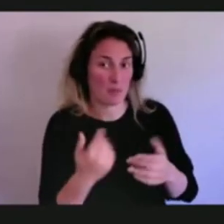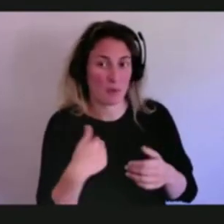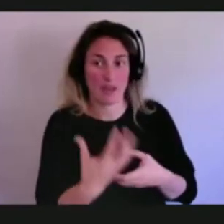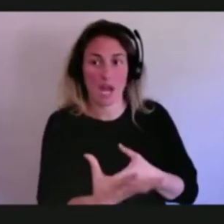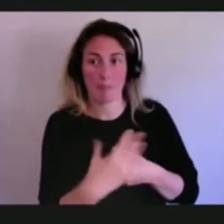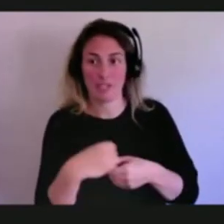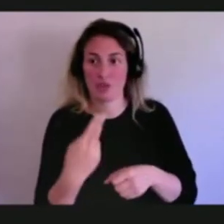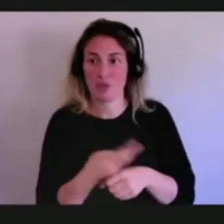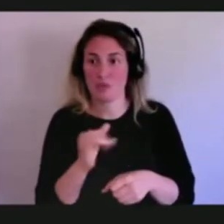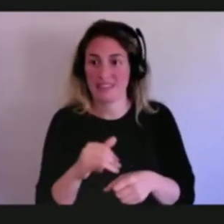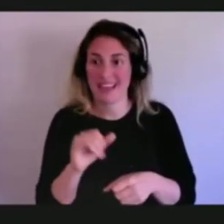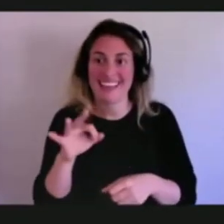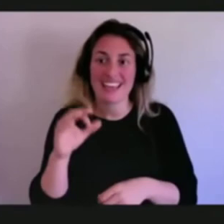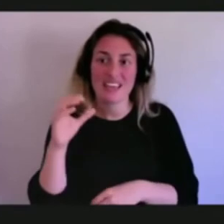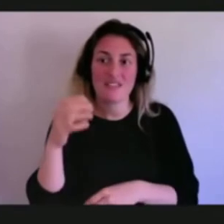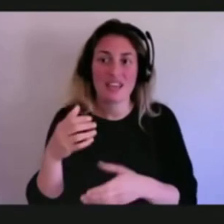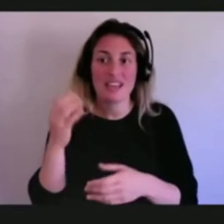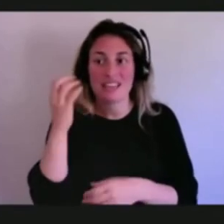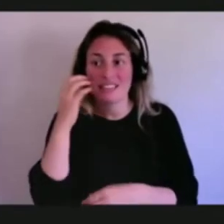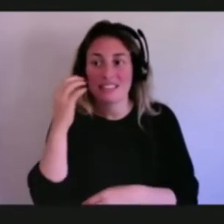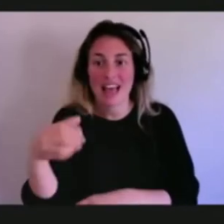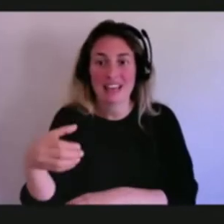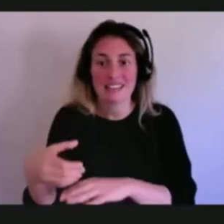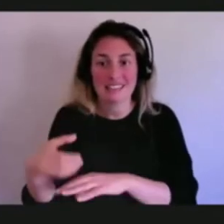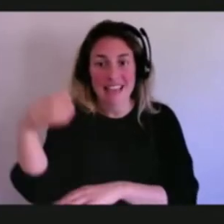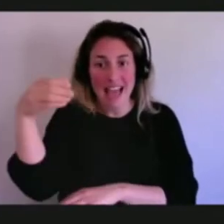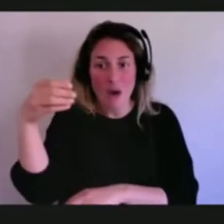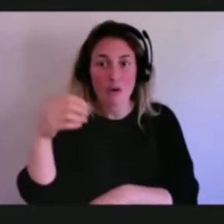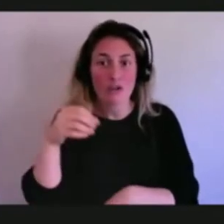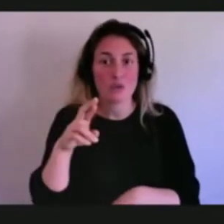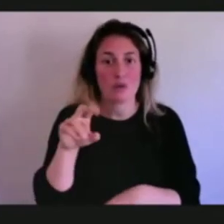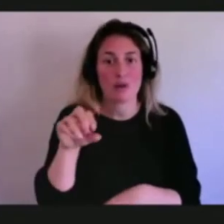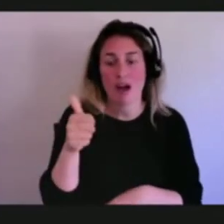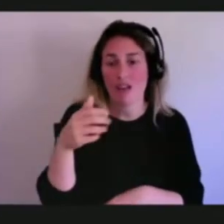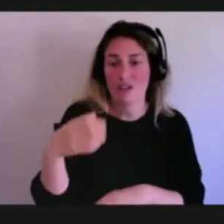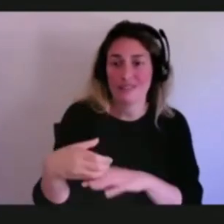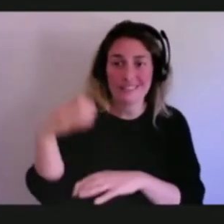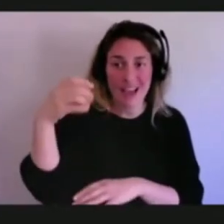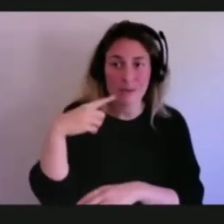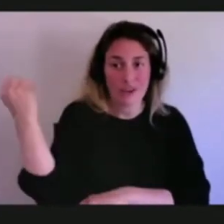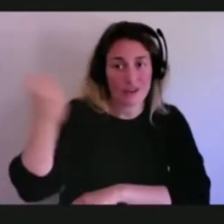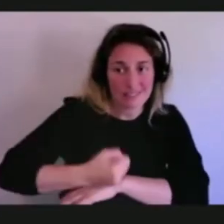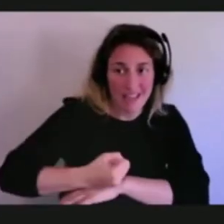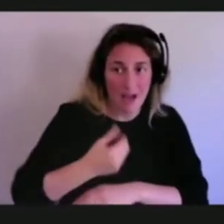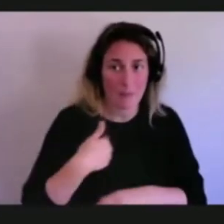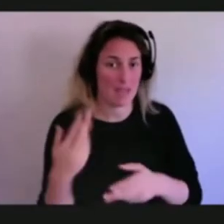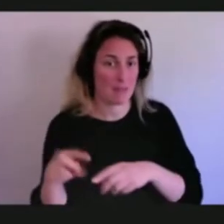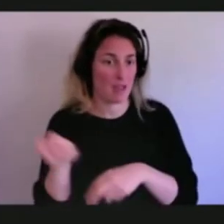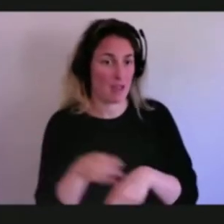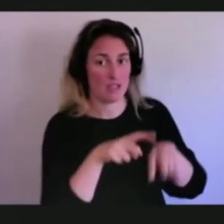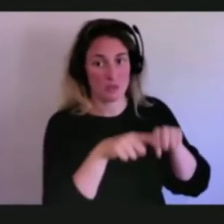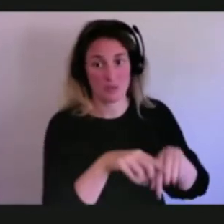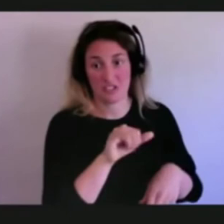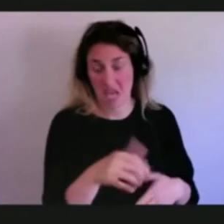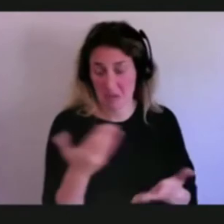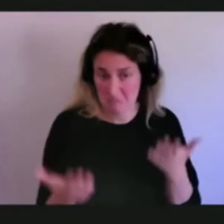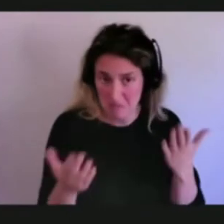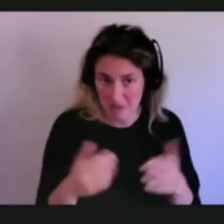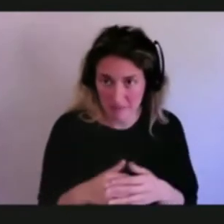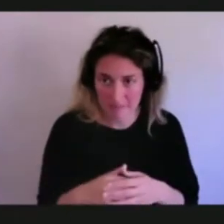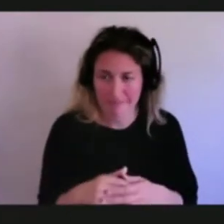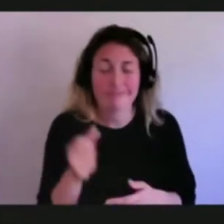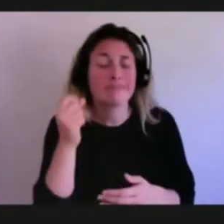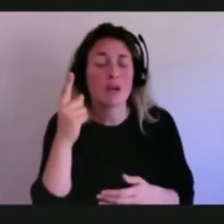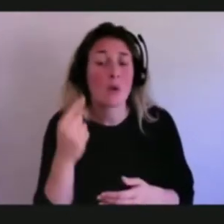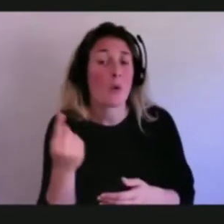is down on cell towers or on micro cells. We should. But one of the beauties of our modern network is